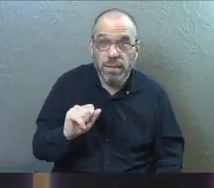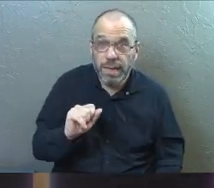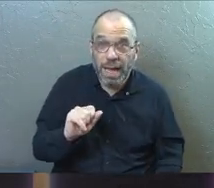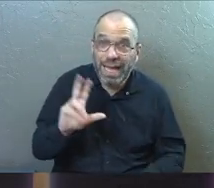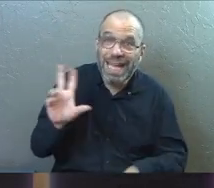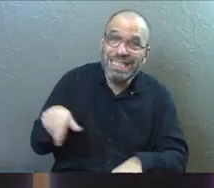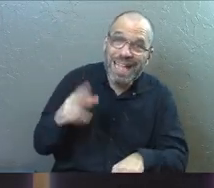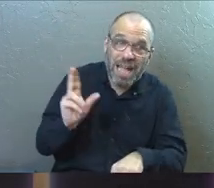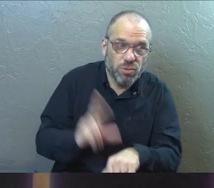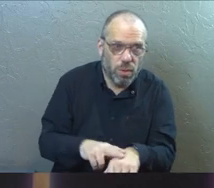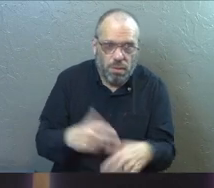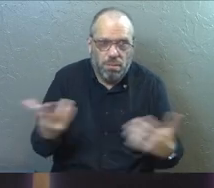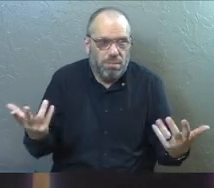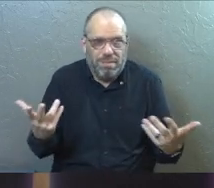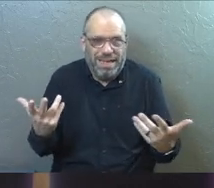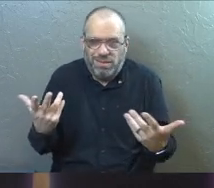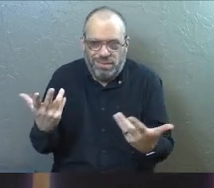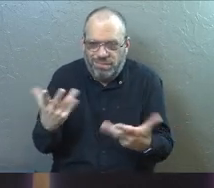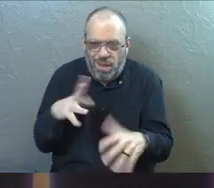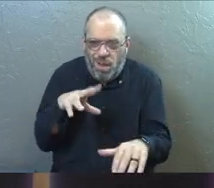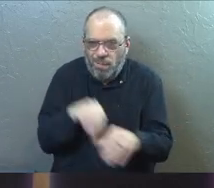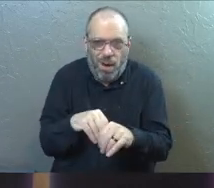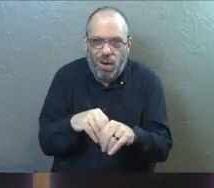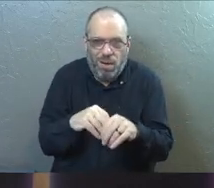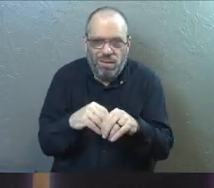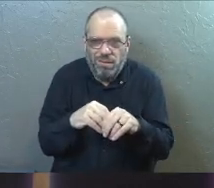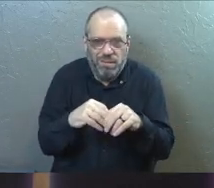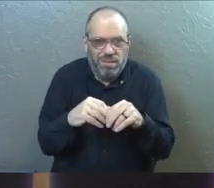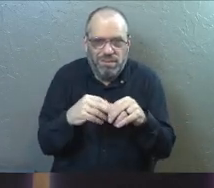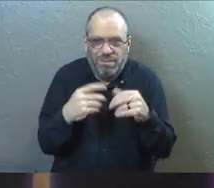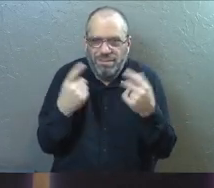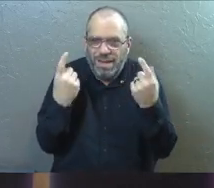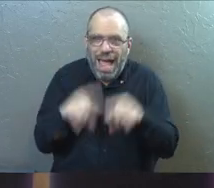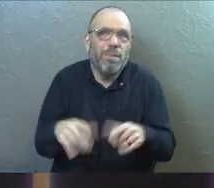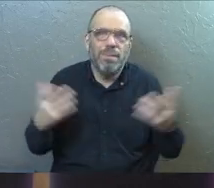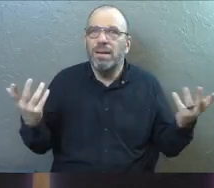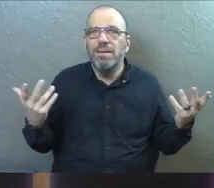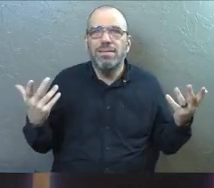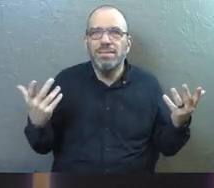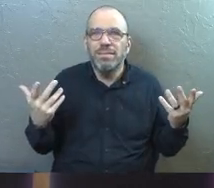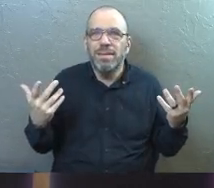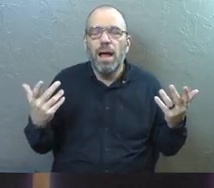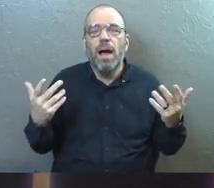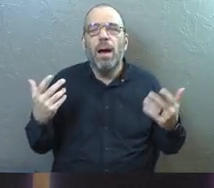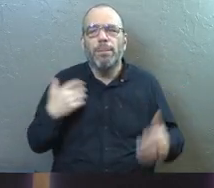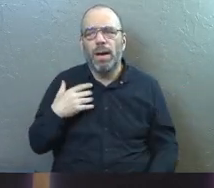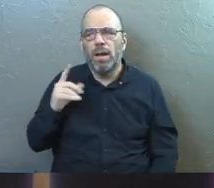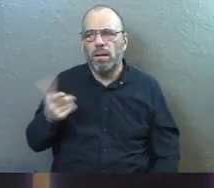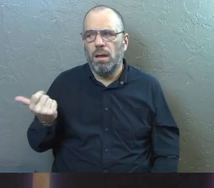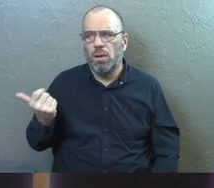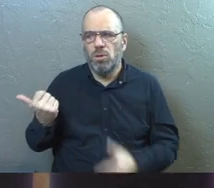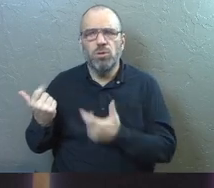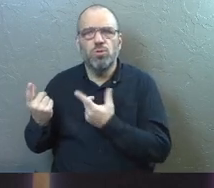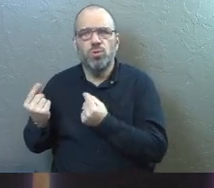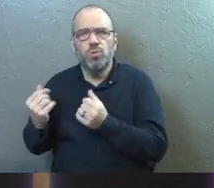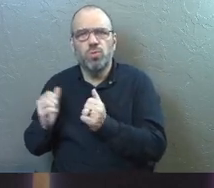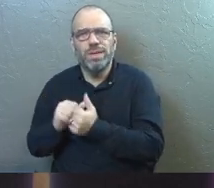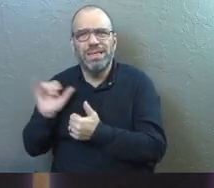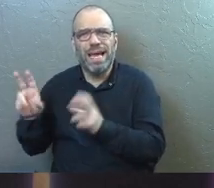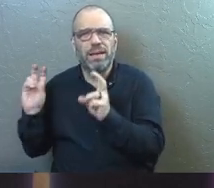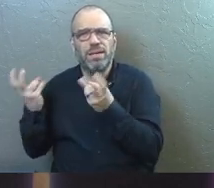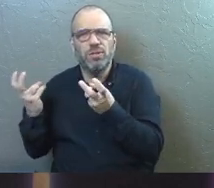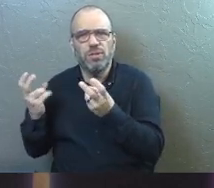It's natural. It's part of just what was going on. The question was, what were they going to do with it?